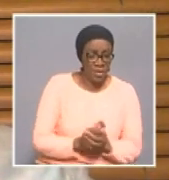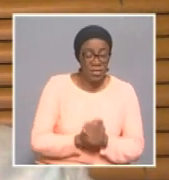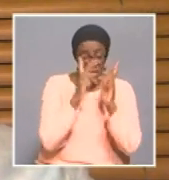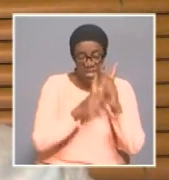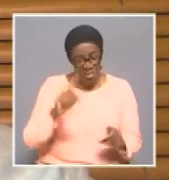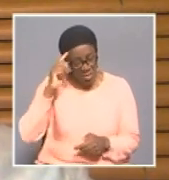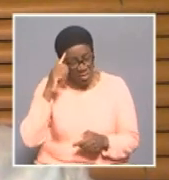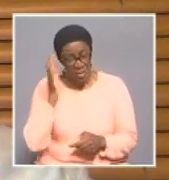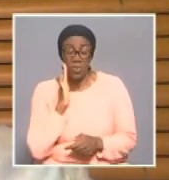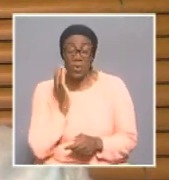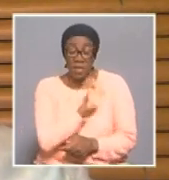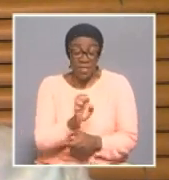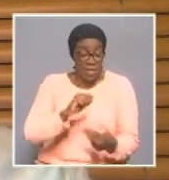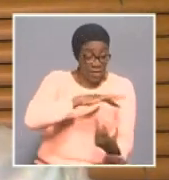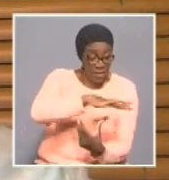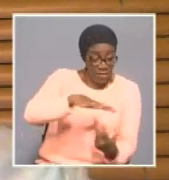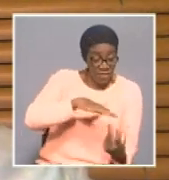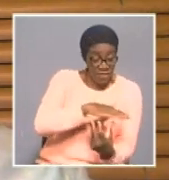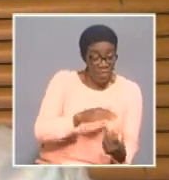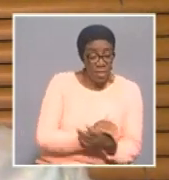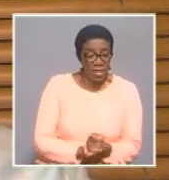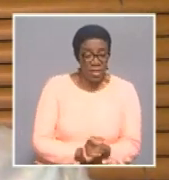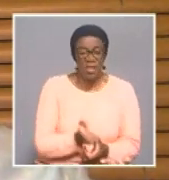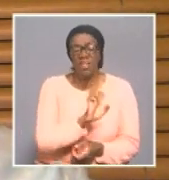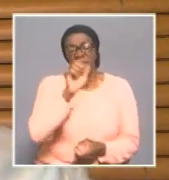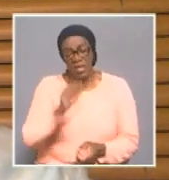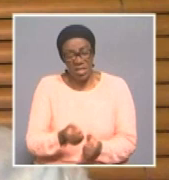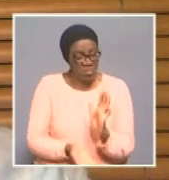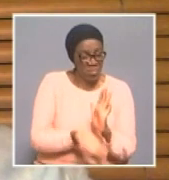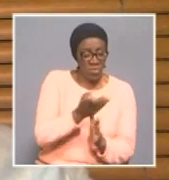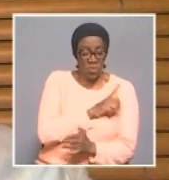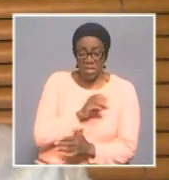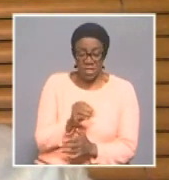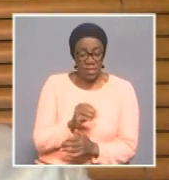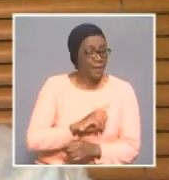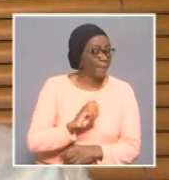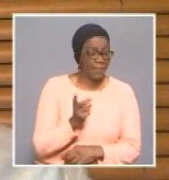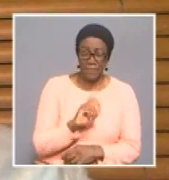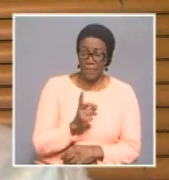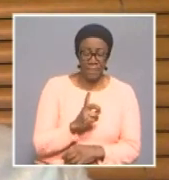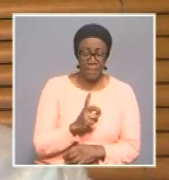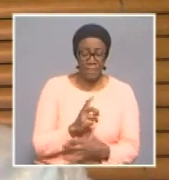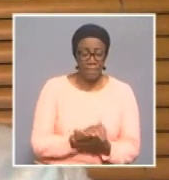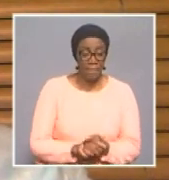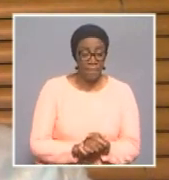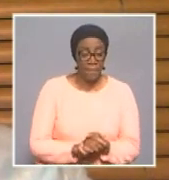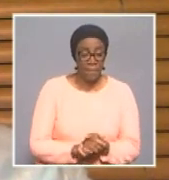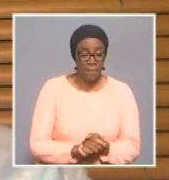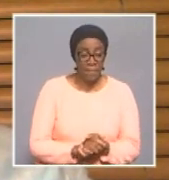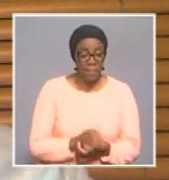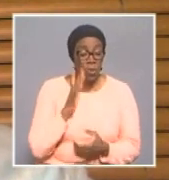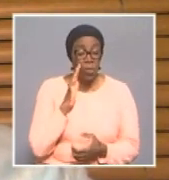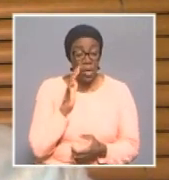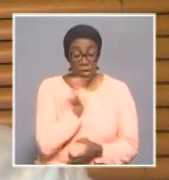10. But when you host a party, they will people from other families and you are more than 10 people, violating